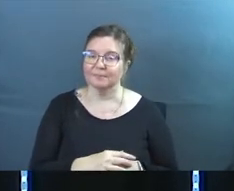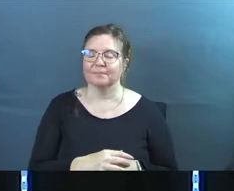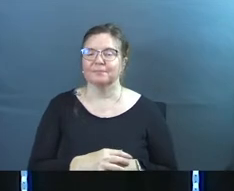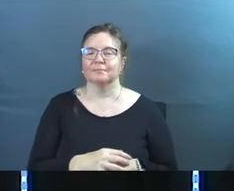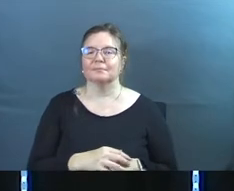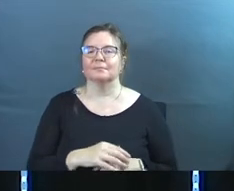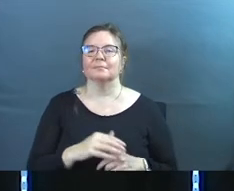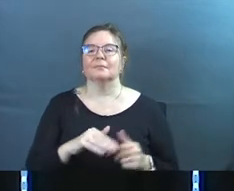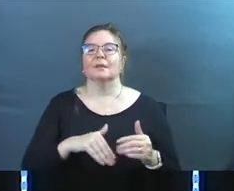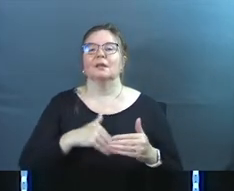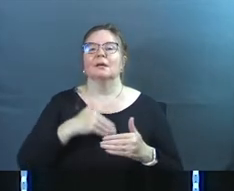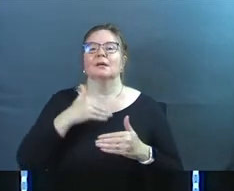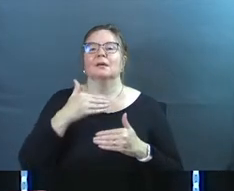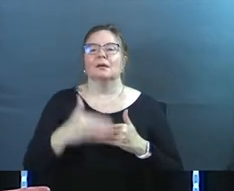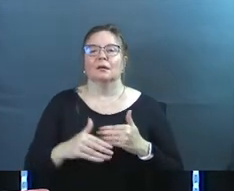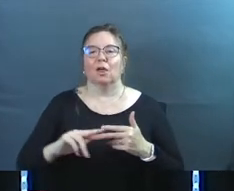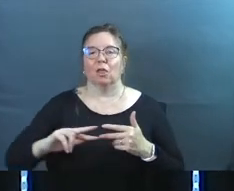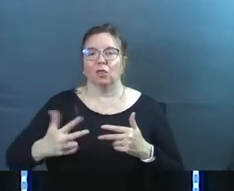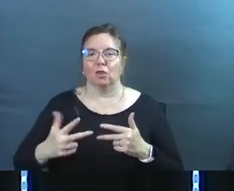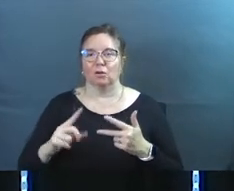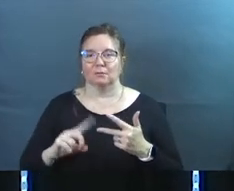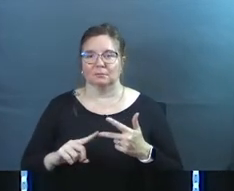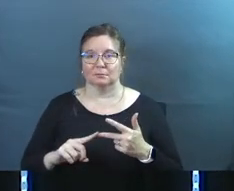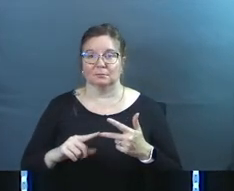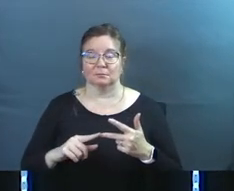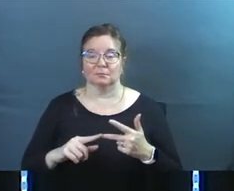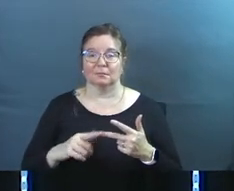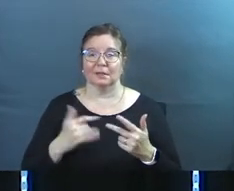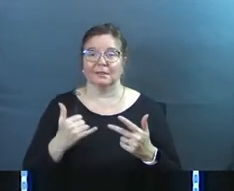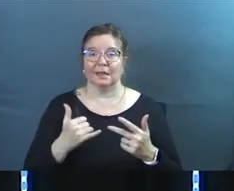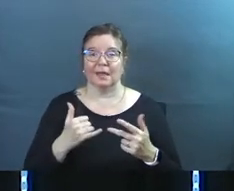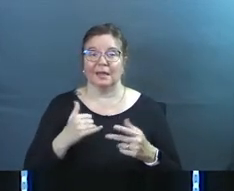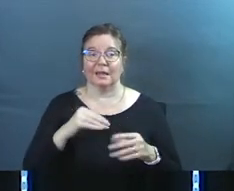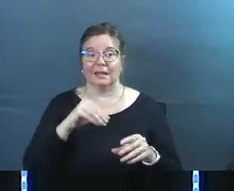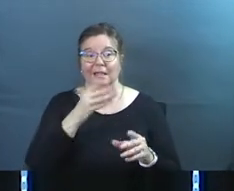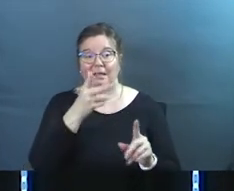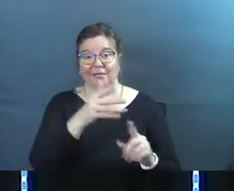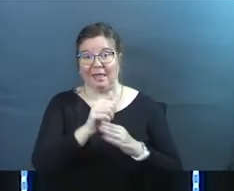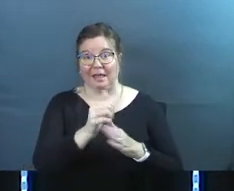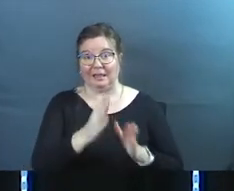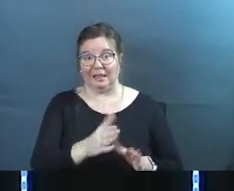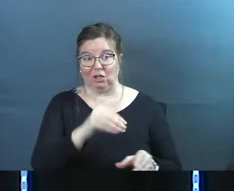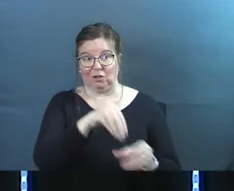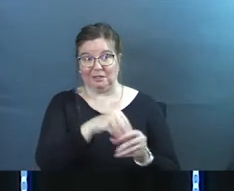Third step. Third step is that we trust Jesus in the leader